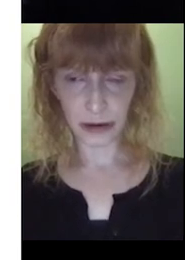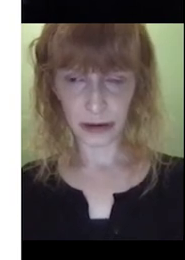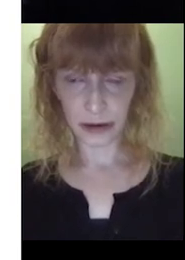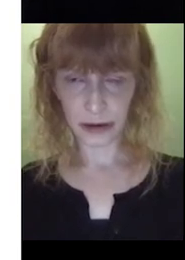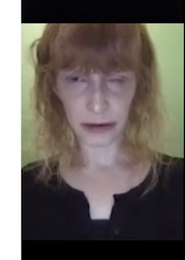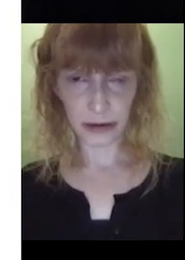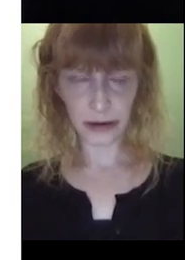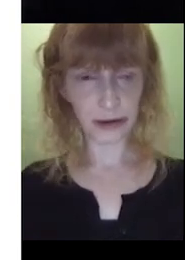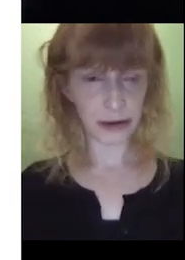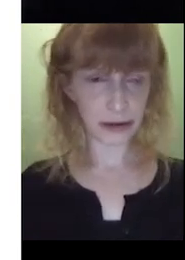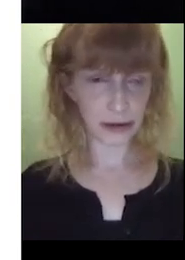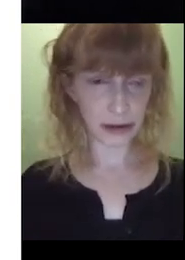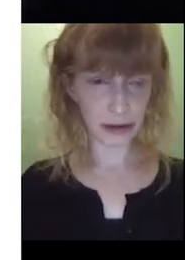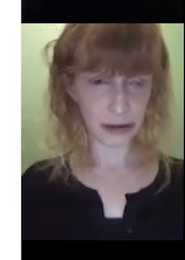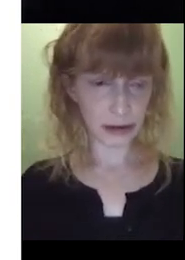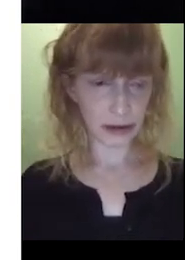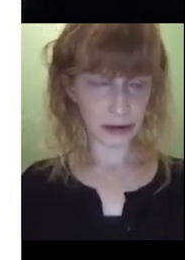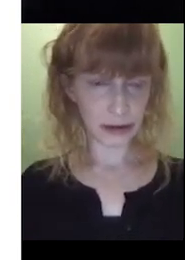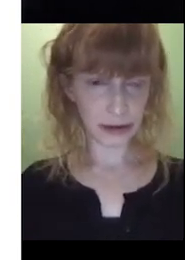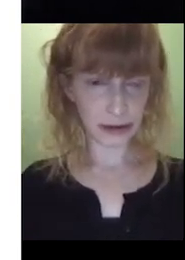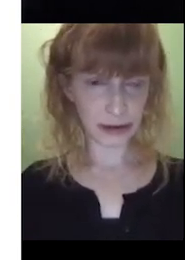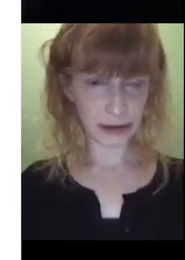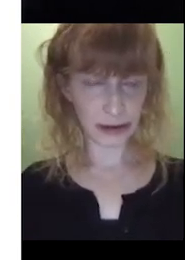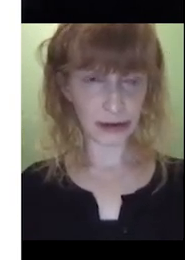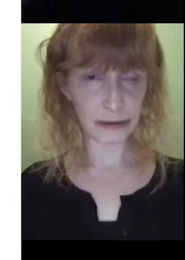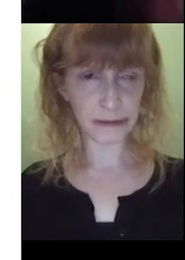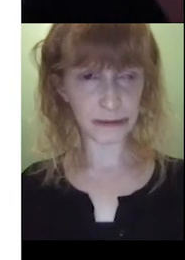Jennifer, no, hand up, hand down. Danielle?